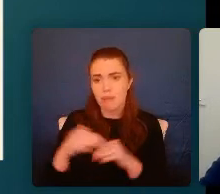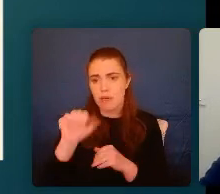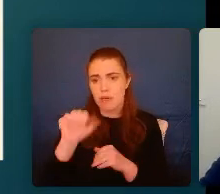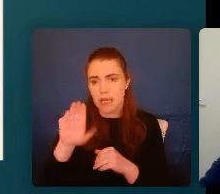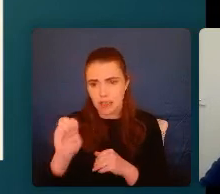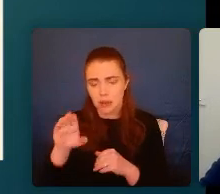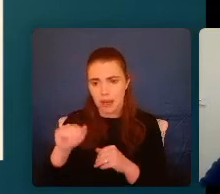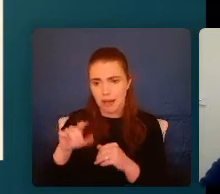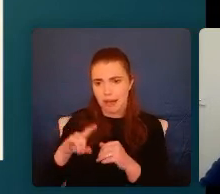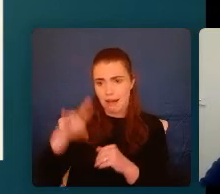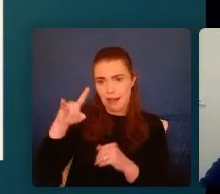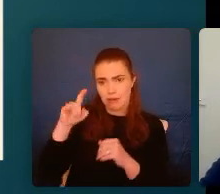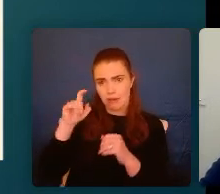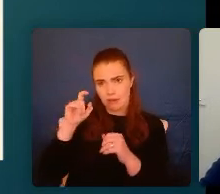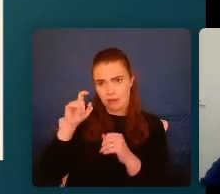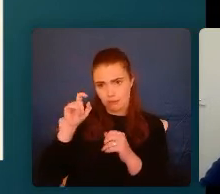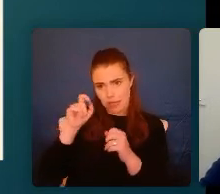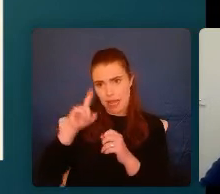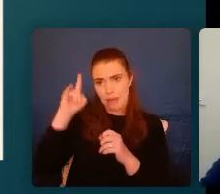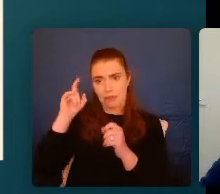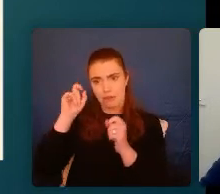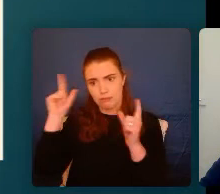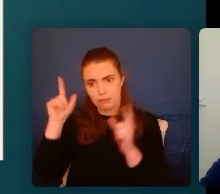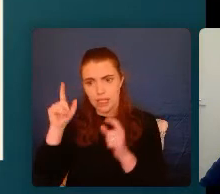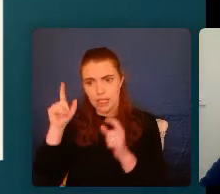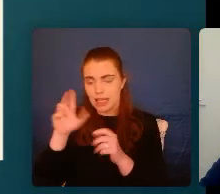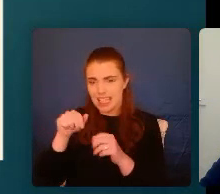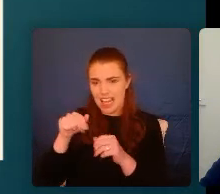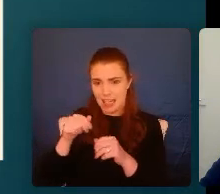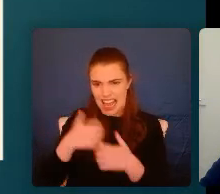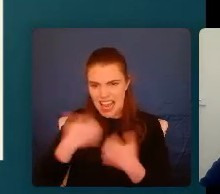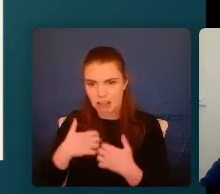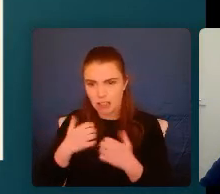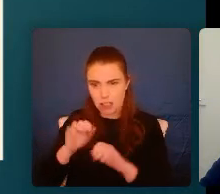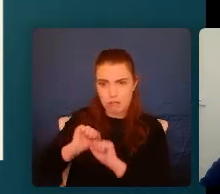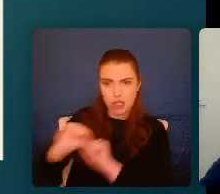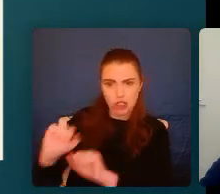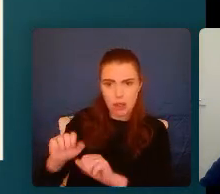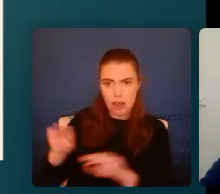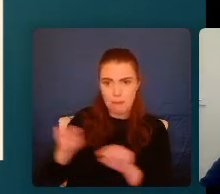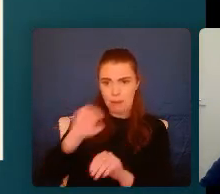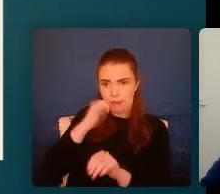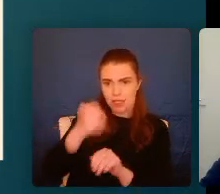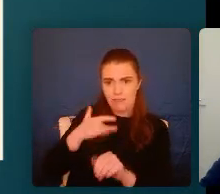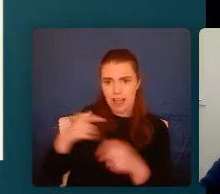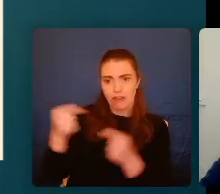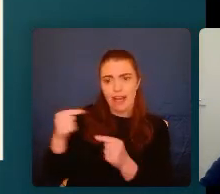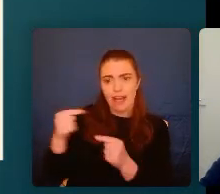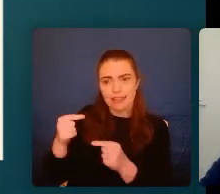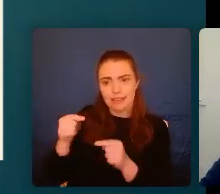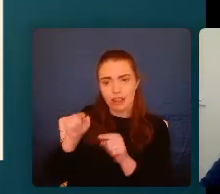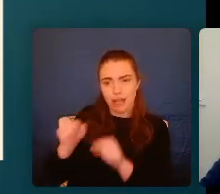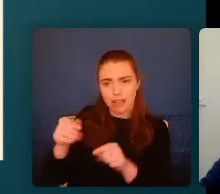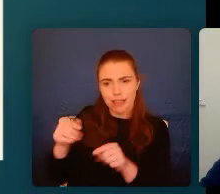where for many young people, they're extremely anxious, angry. They're pushing people away because they feel very threatened by their feelings. They feel that they become